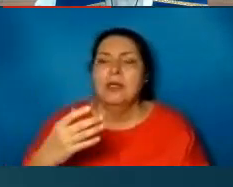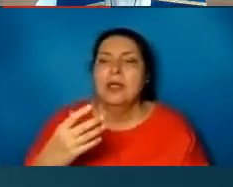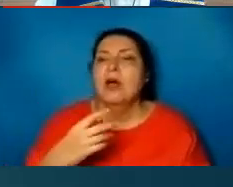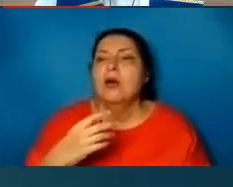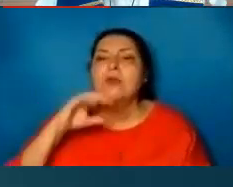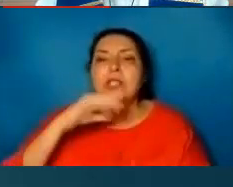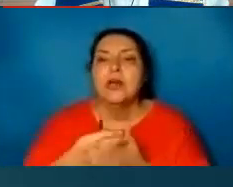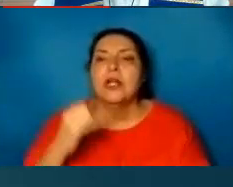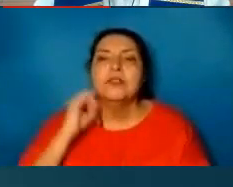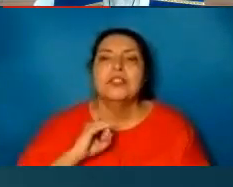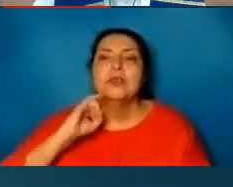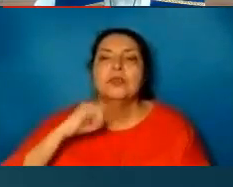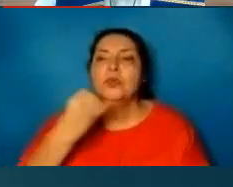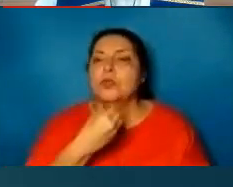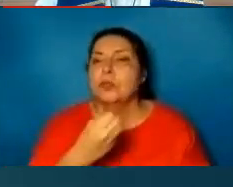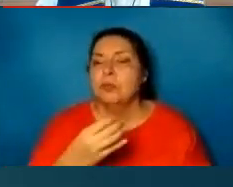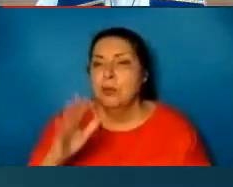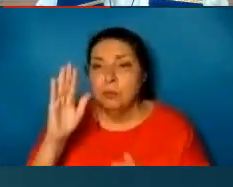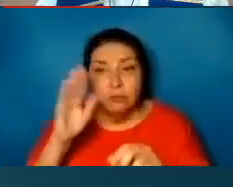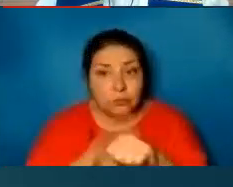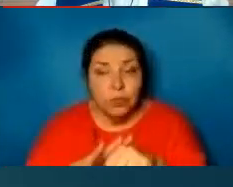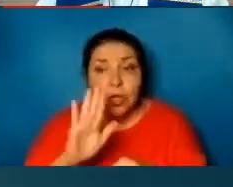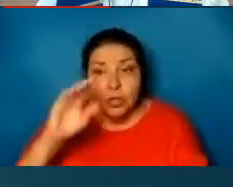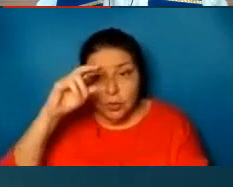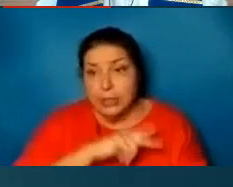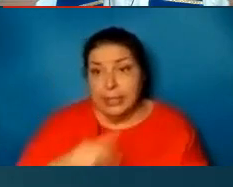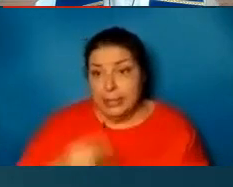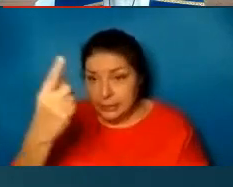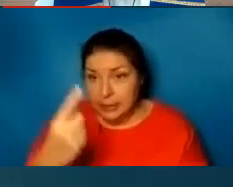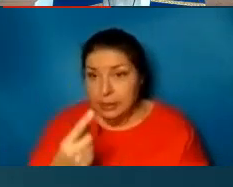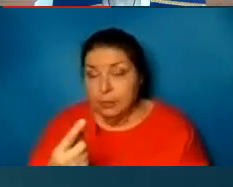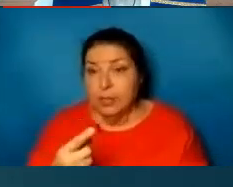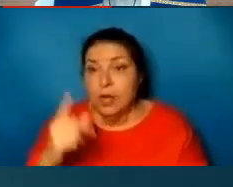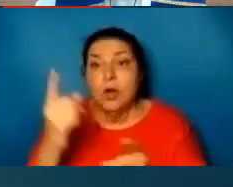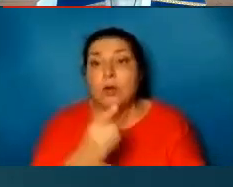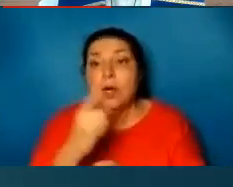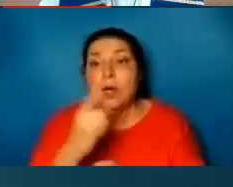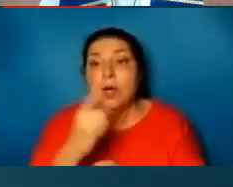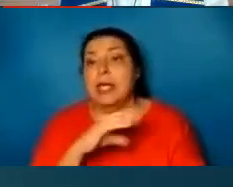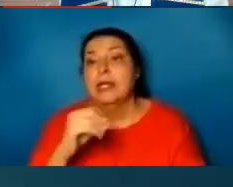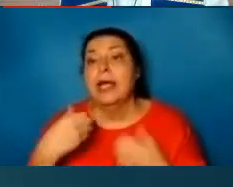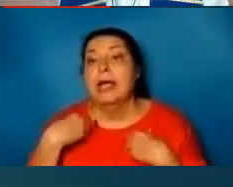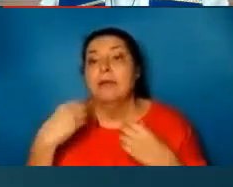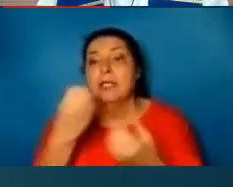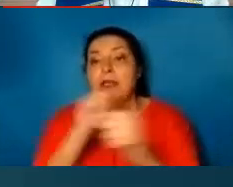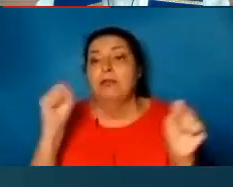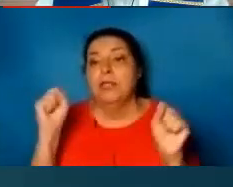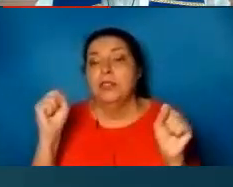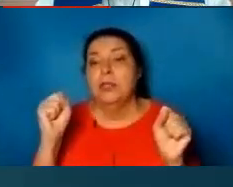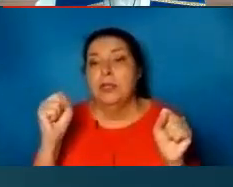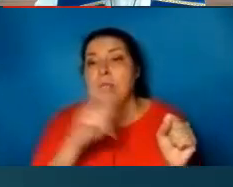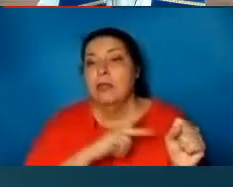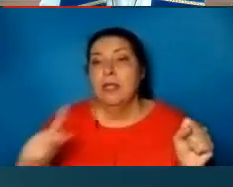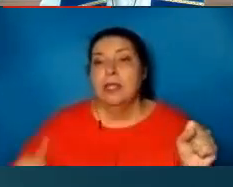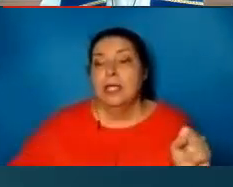Behold, your king is coming to you, righteousness and having salvation. The king is the